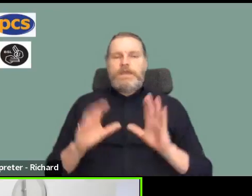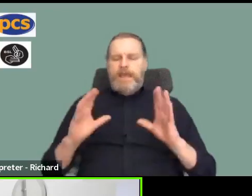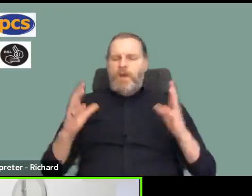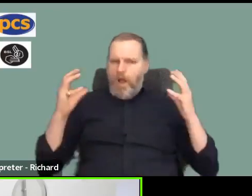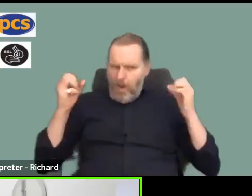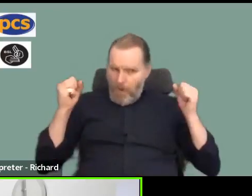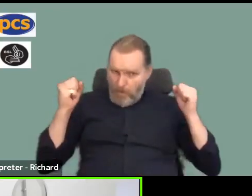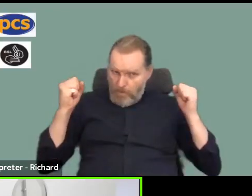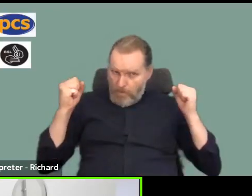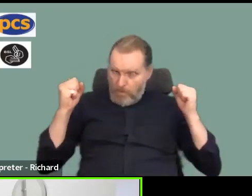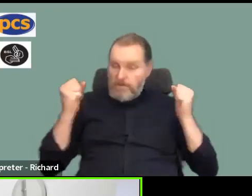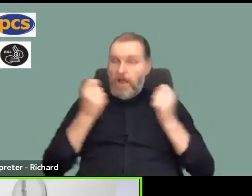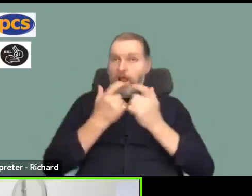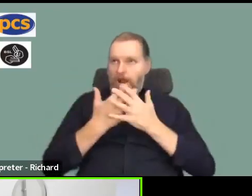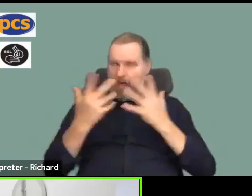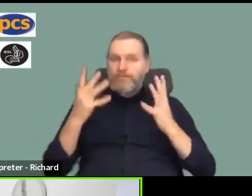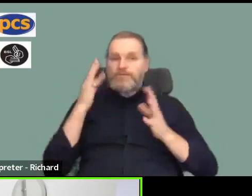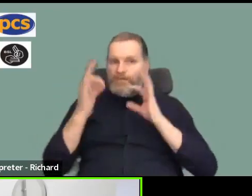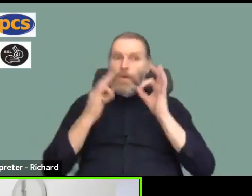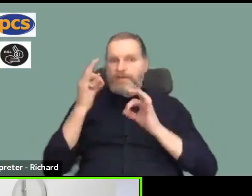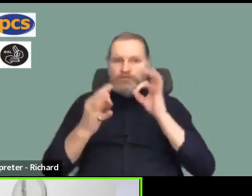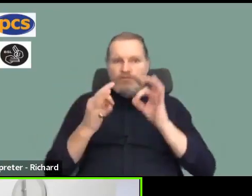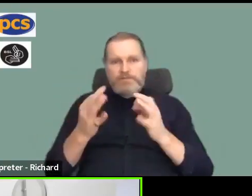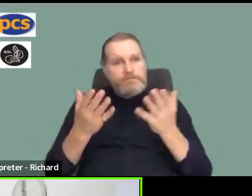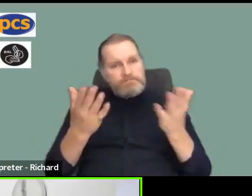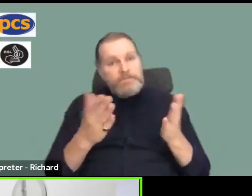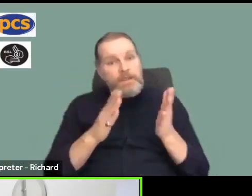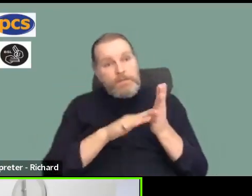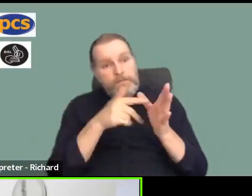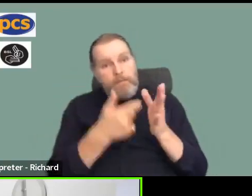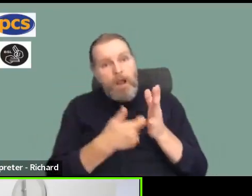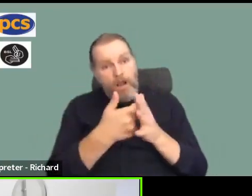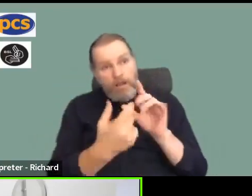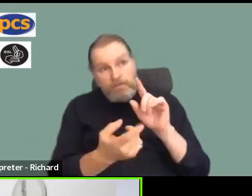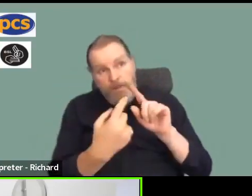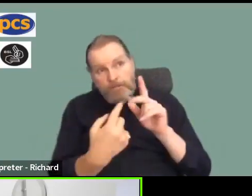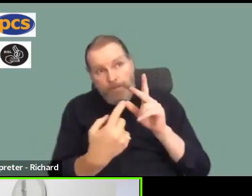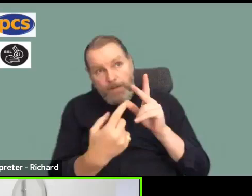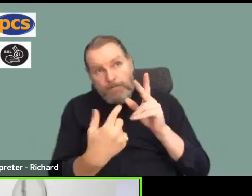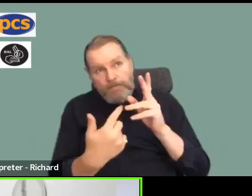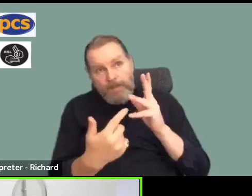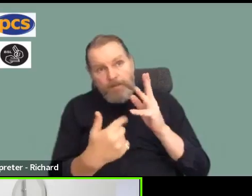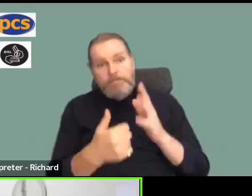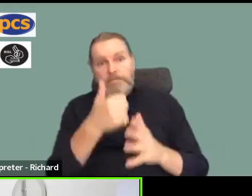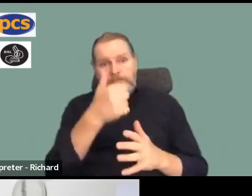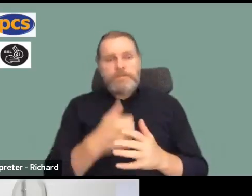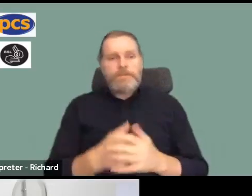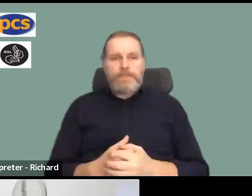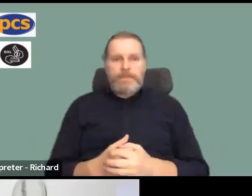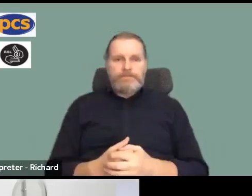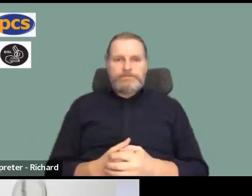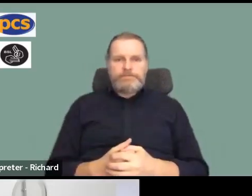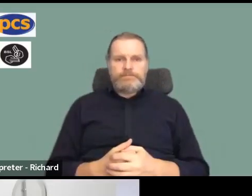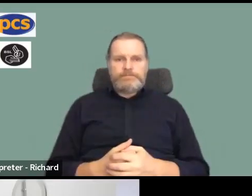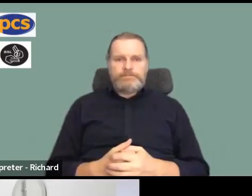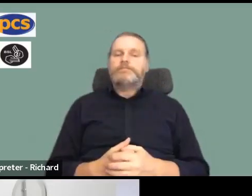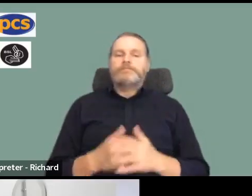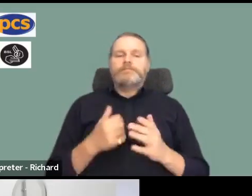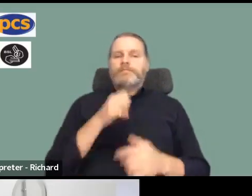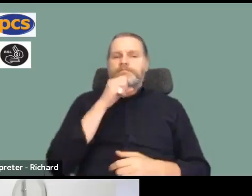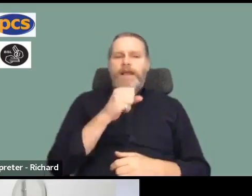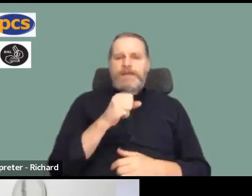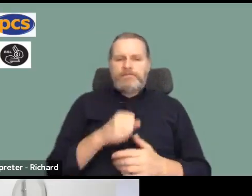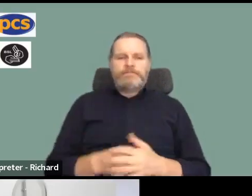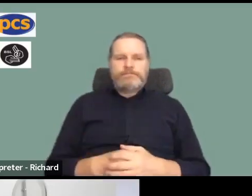there because I recognise there's an awful lot for you to come back on. Do you want to come back on some of that and then we'll see where we are? Yeah, will, yeah. And again,